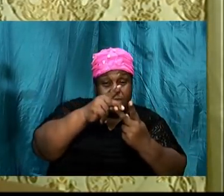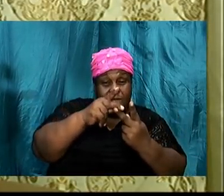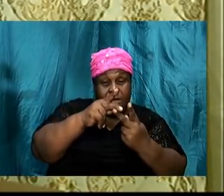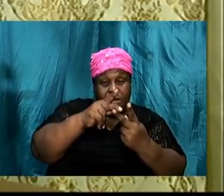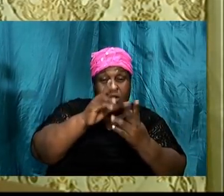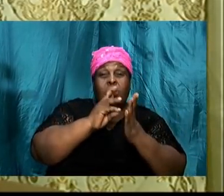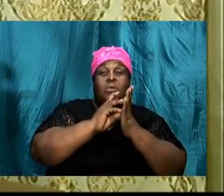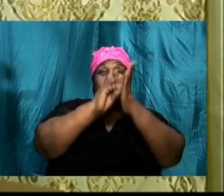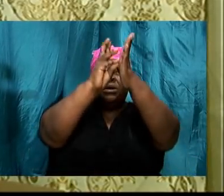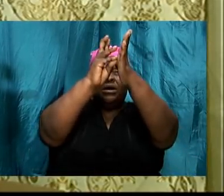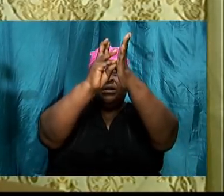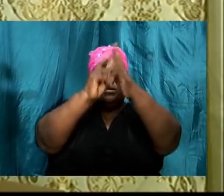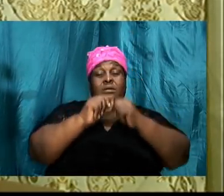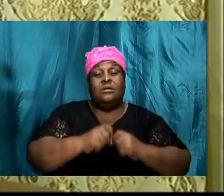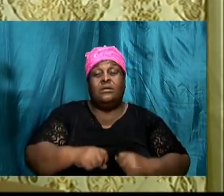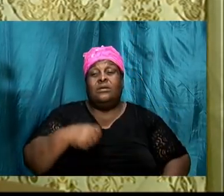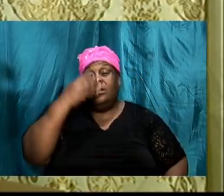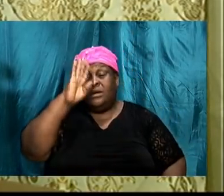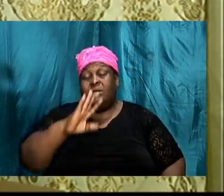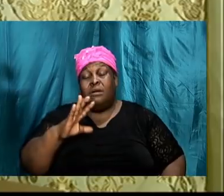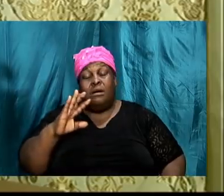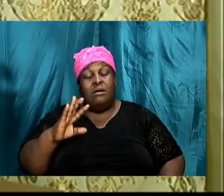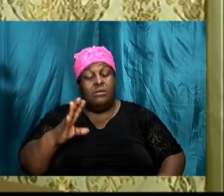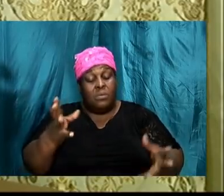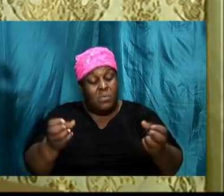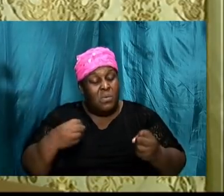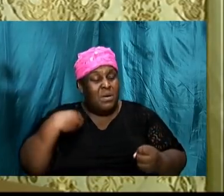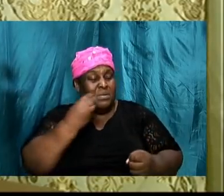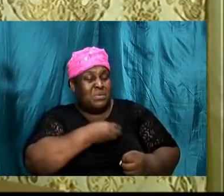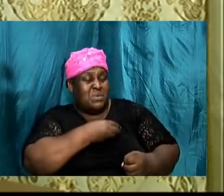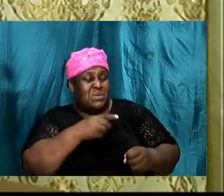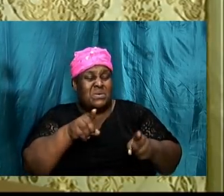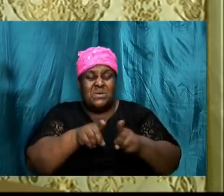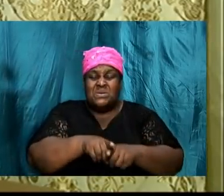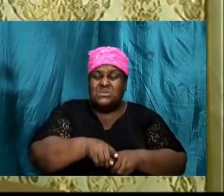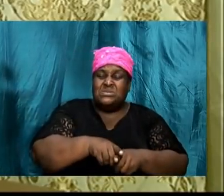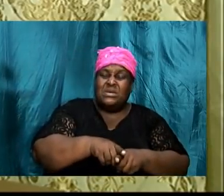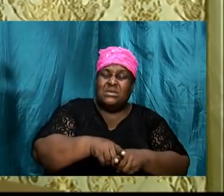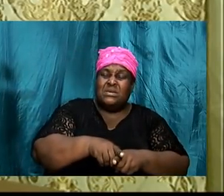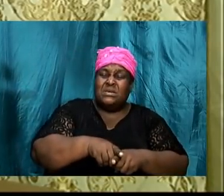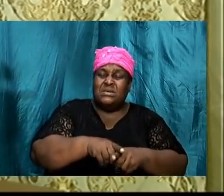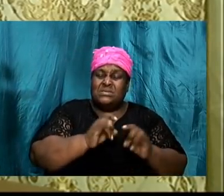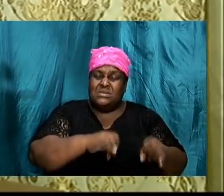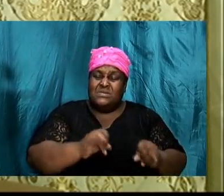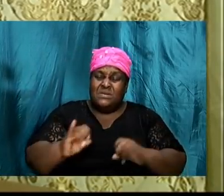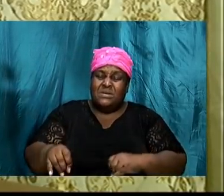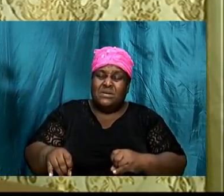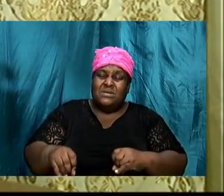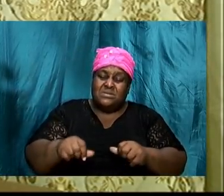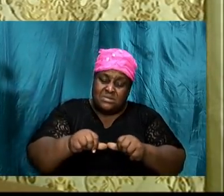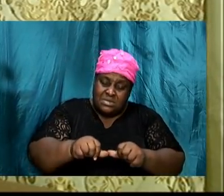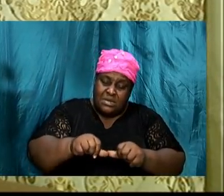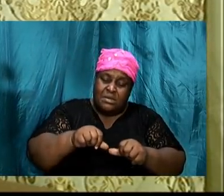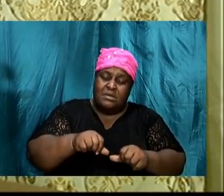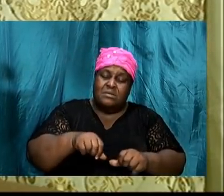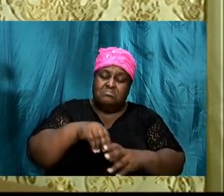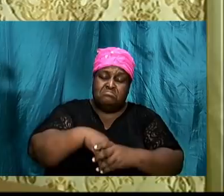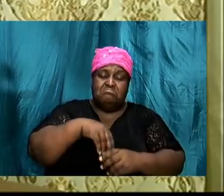And God wants us as individuals to abide in this perfect will for our life.